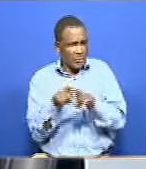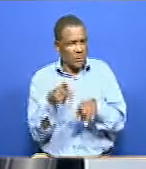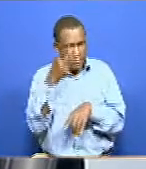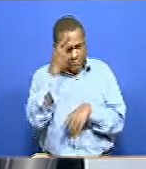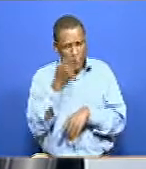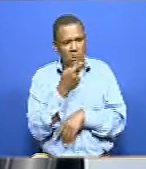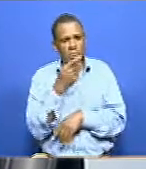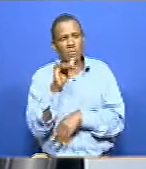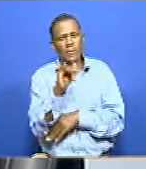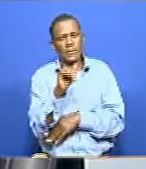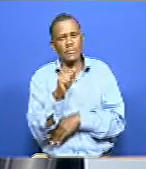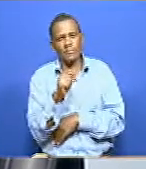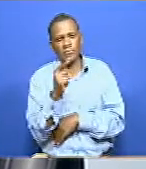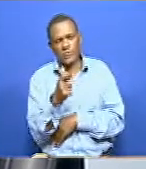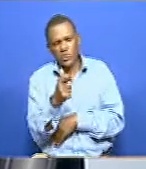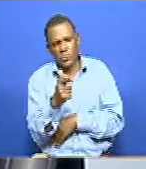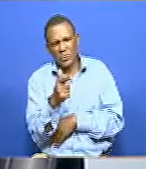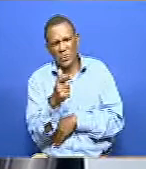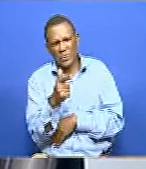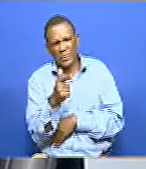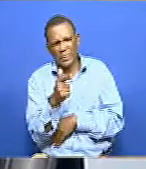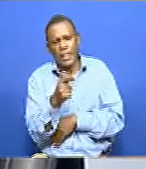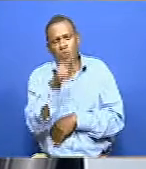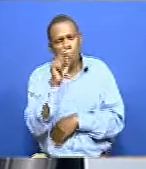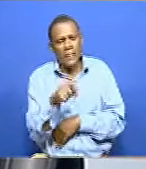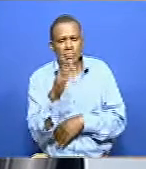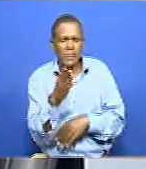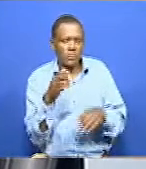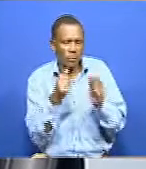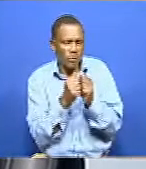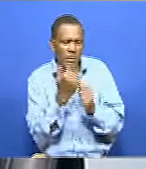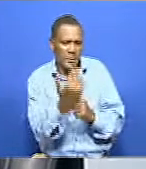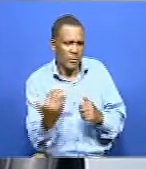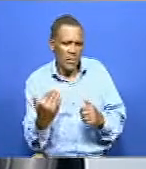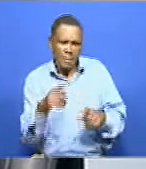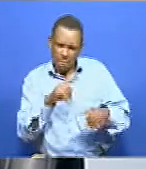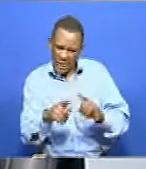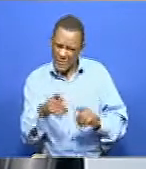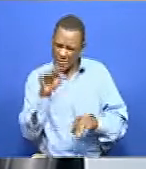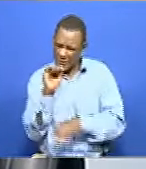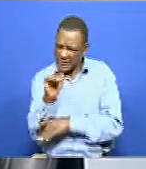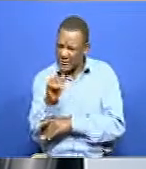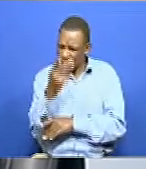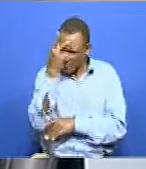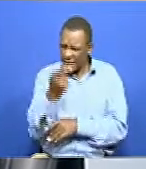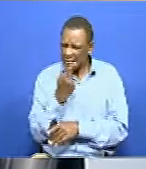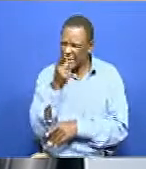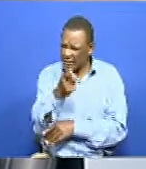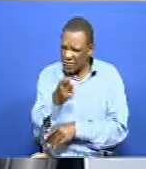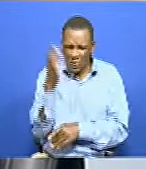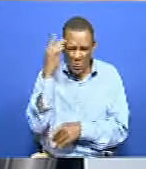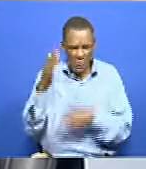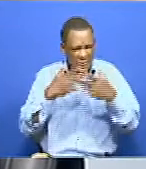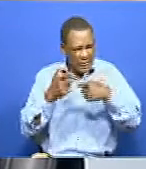get involved in your, you know, in your child education. Question is, does this parent themselves know sign language? And